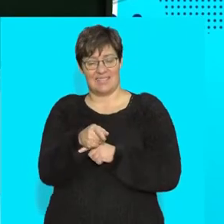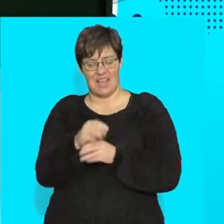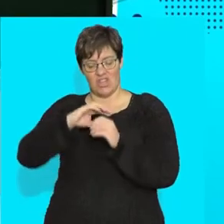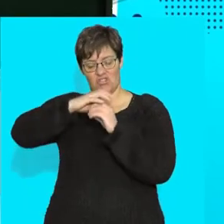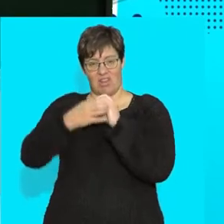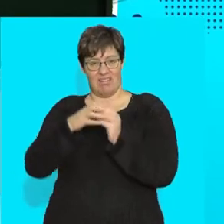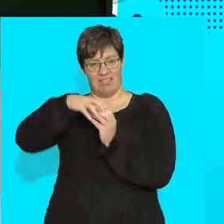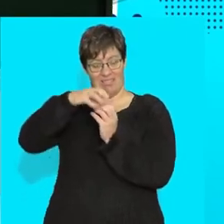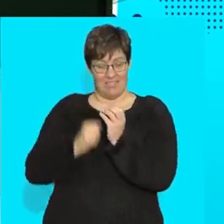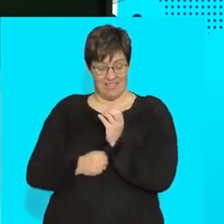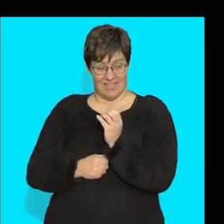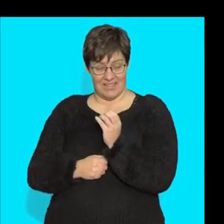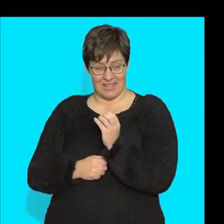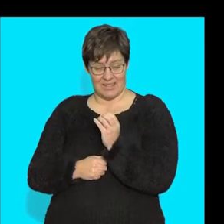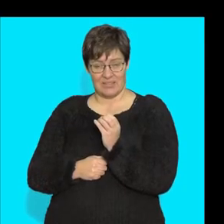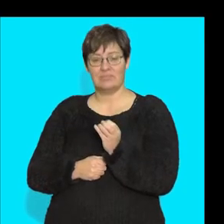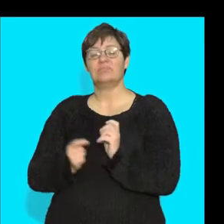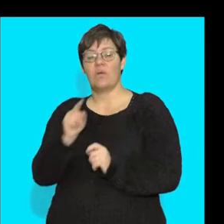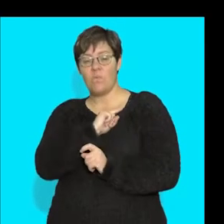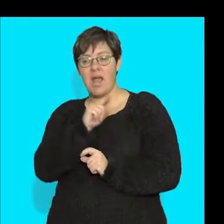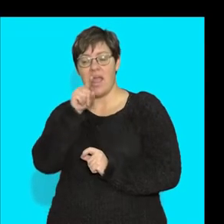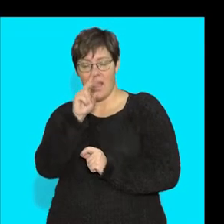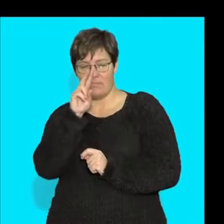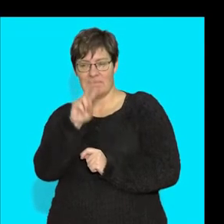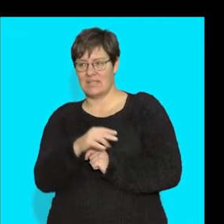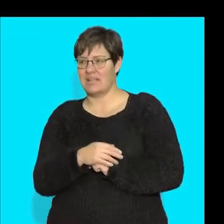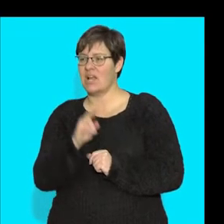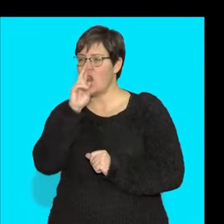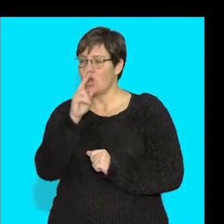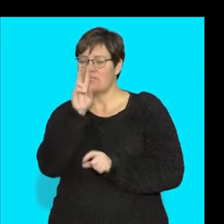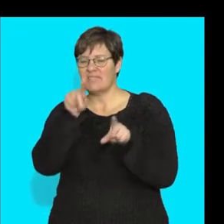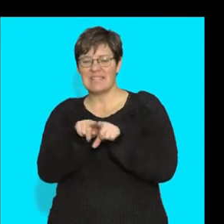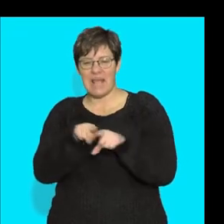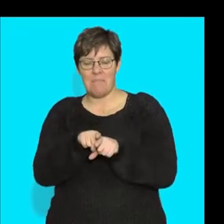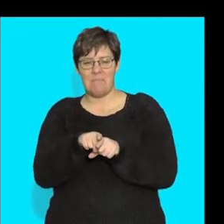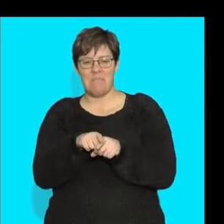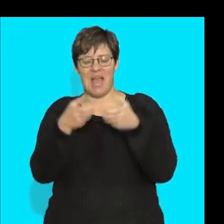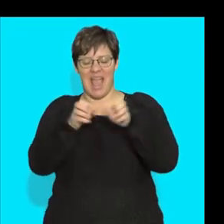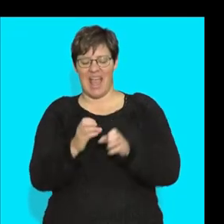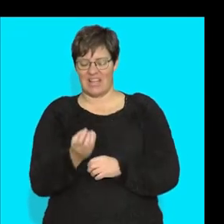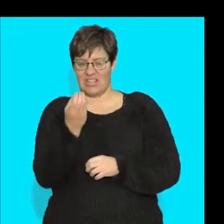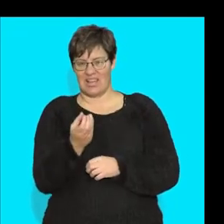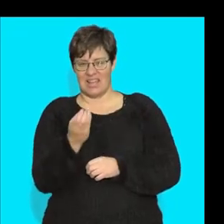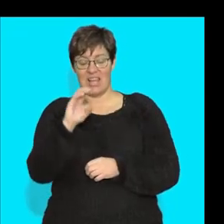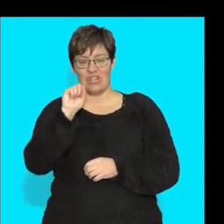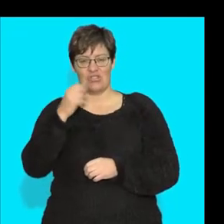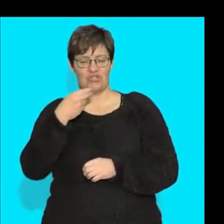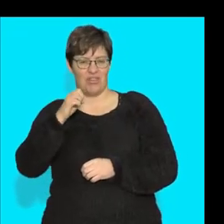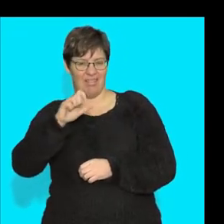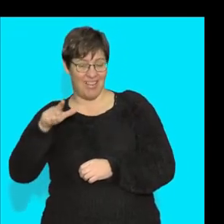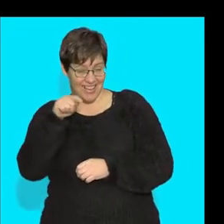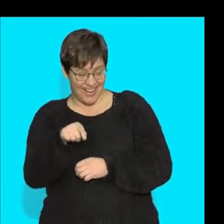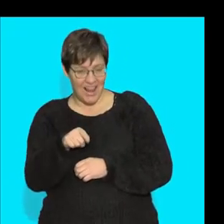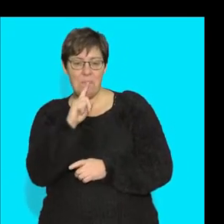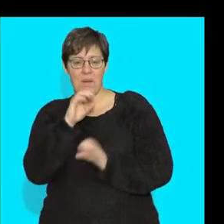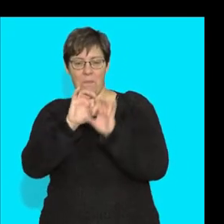my cartilage because that's where I'm going to see. See, it's like an eggshell and I'm going to have the bone